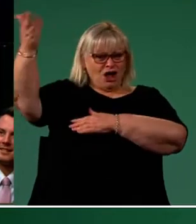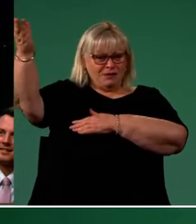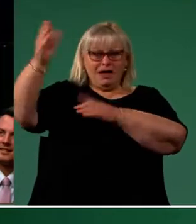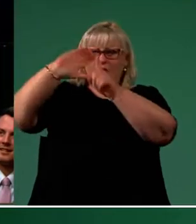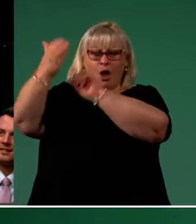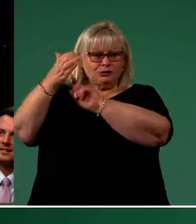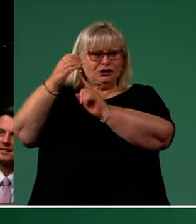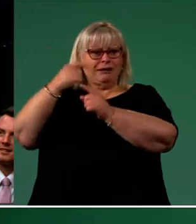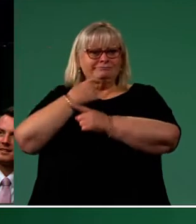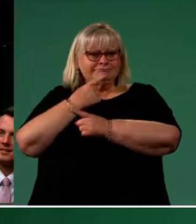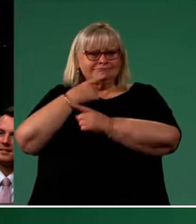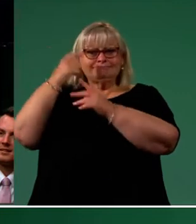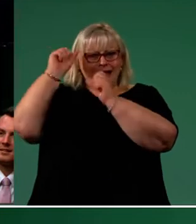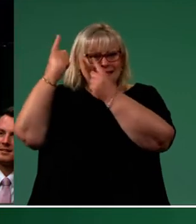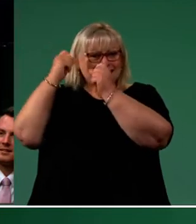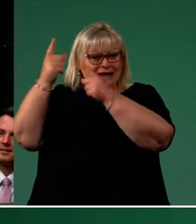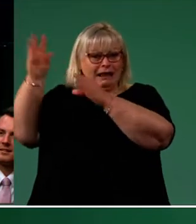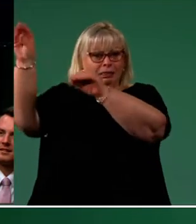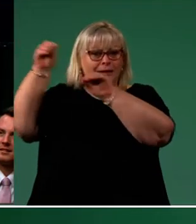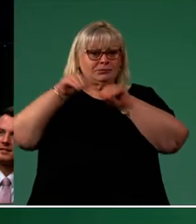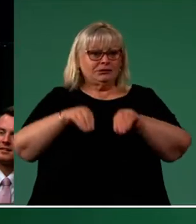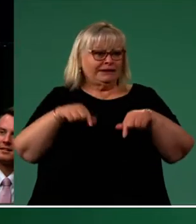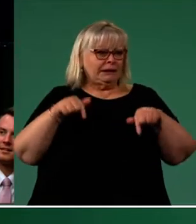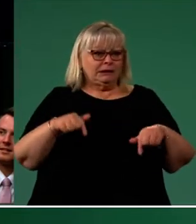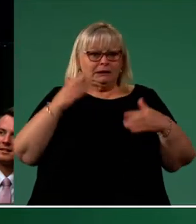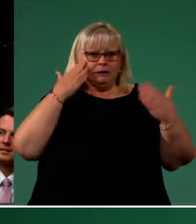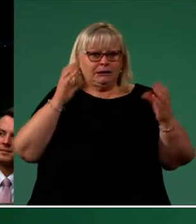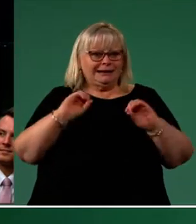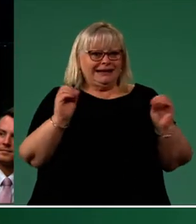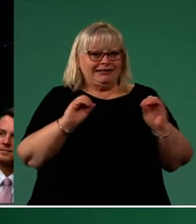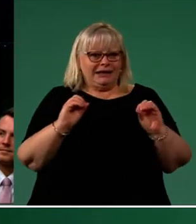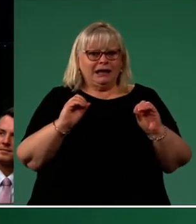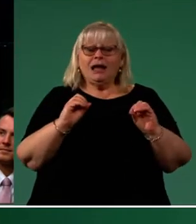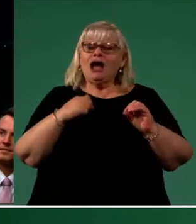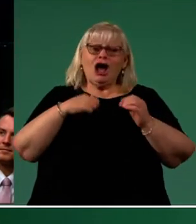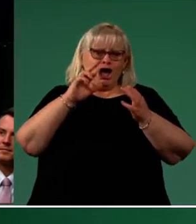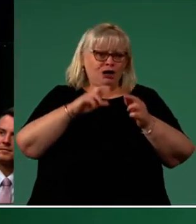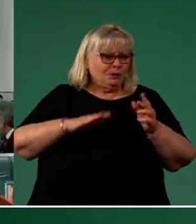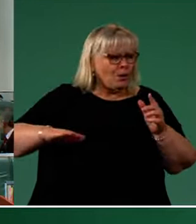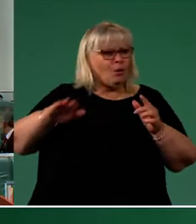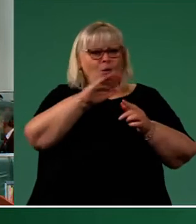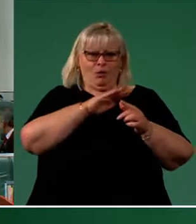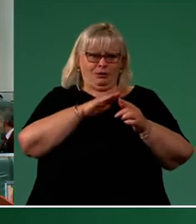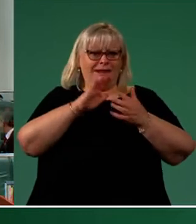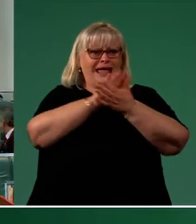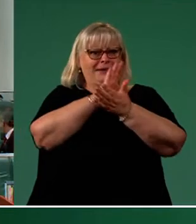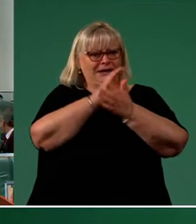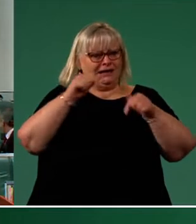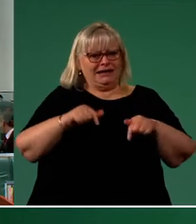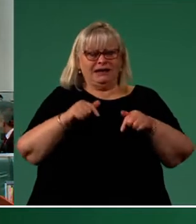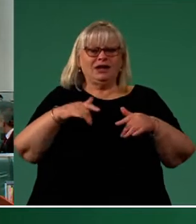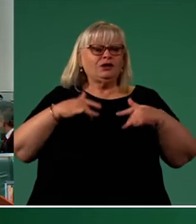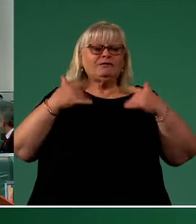understood to set up a new life here in Australia. May Australia always be a destination that welcomes those who are seeking to unlock